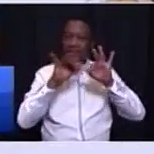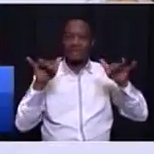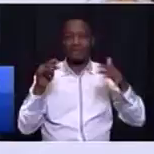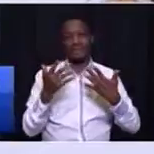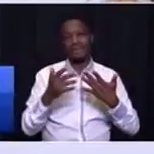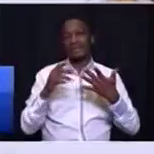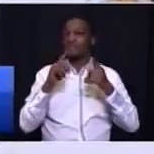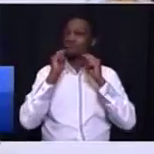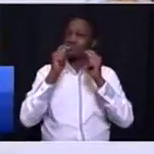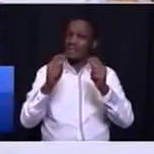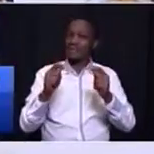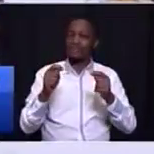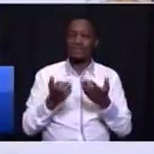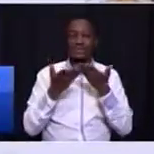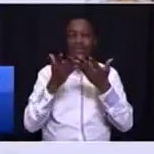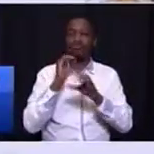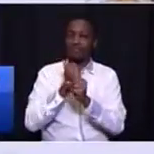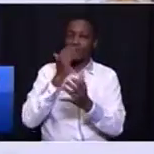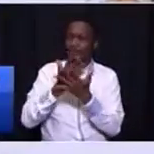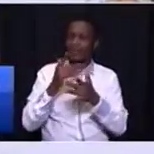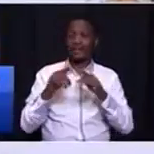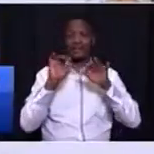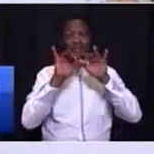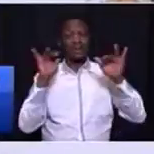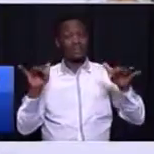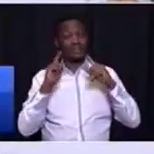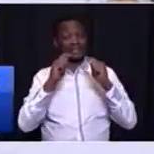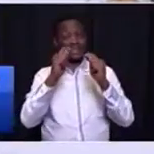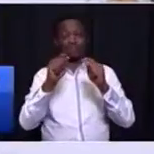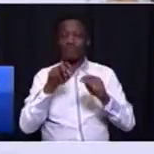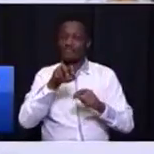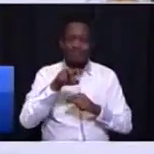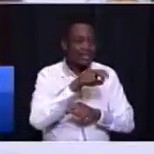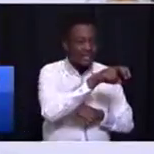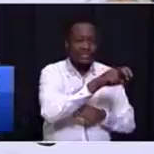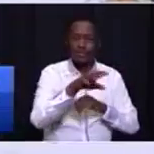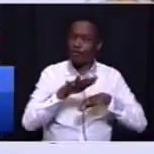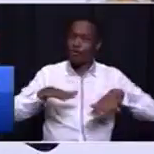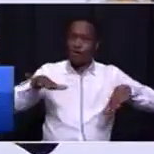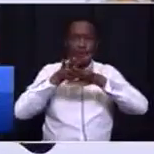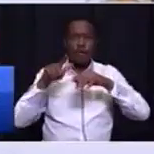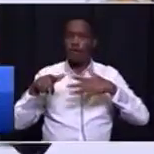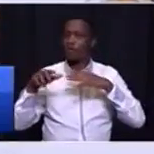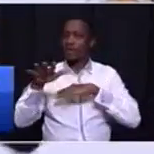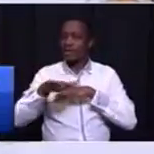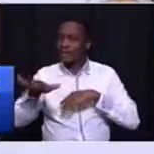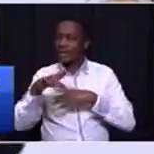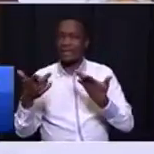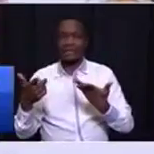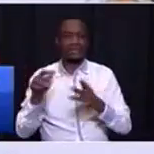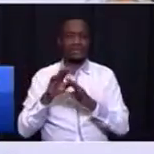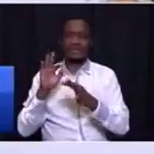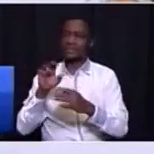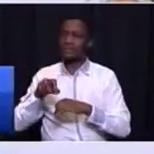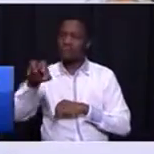and ensure that these public transport services reach all the areas of Kauten. The people of the West End say public transport